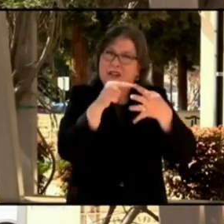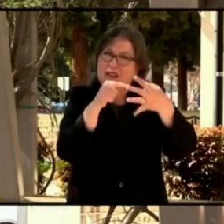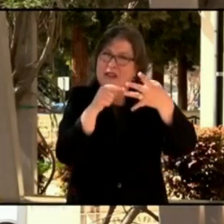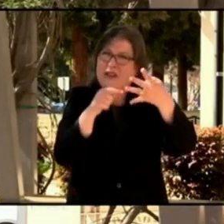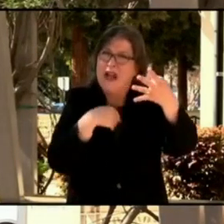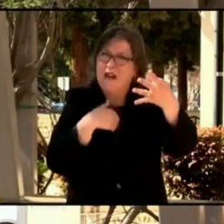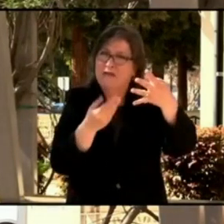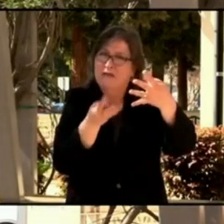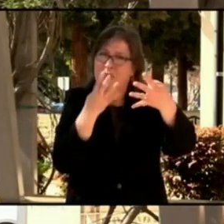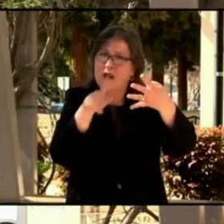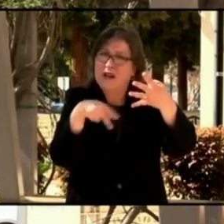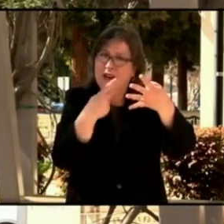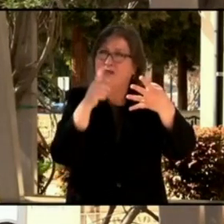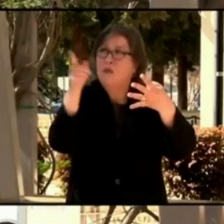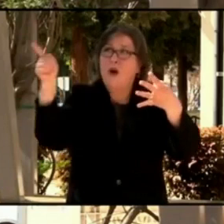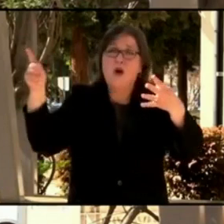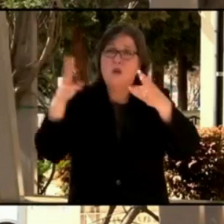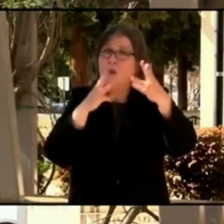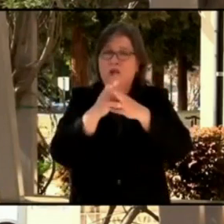that opportunity.